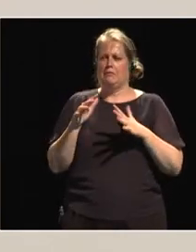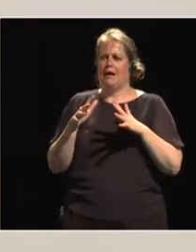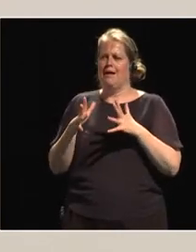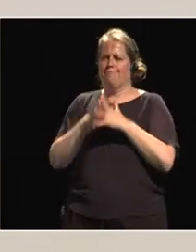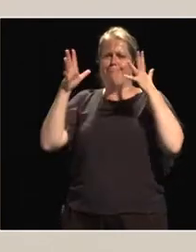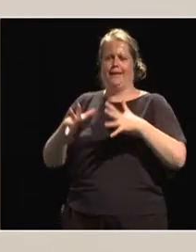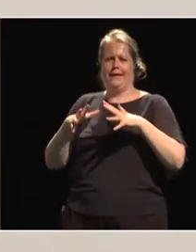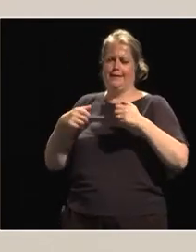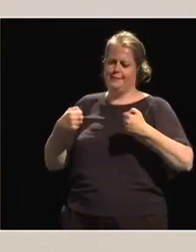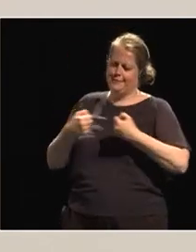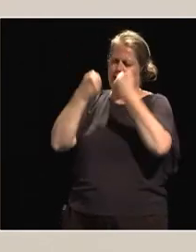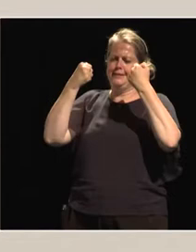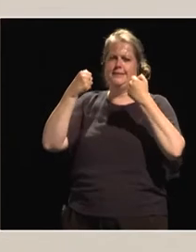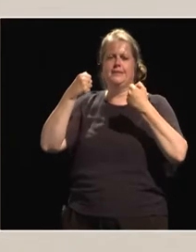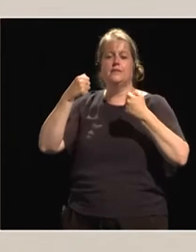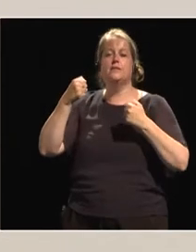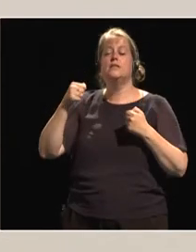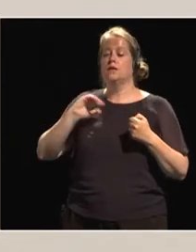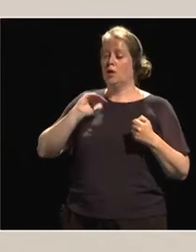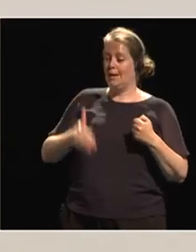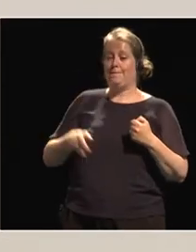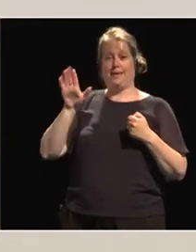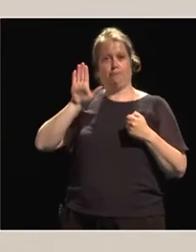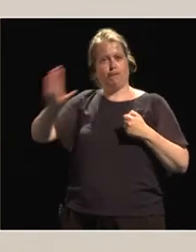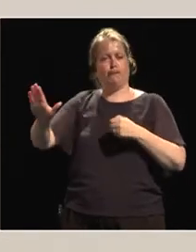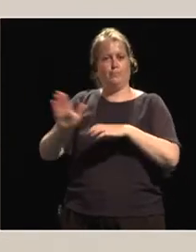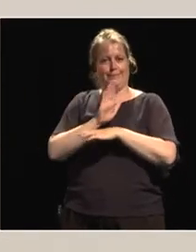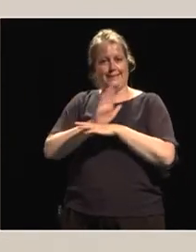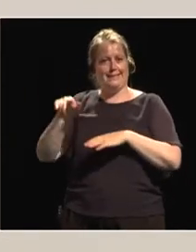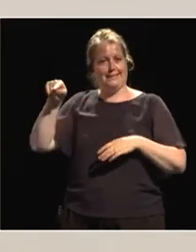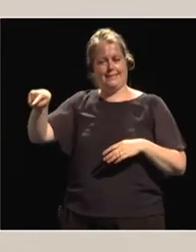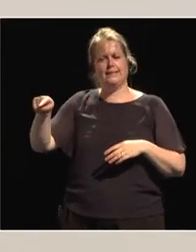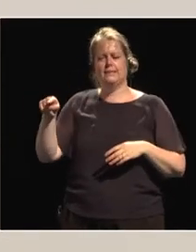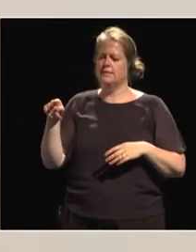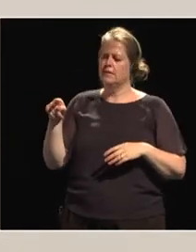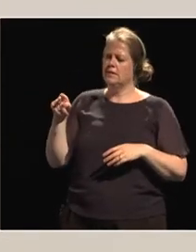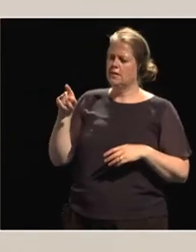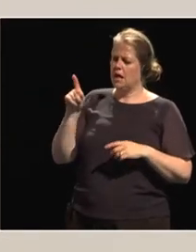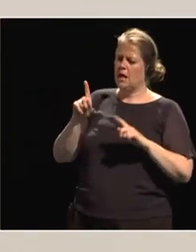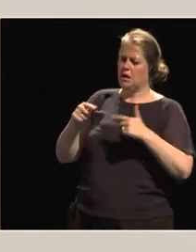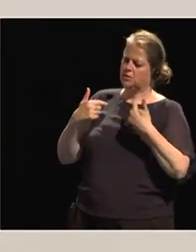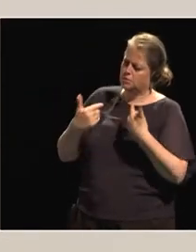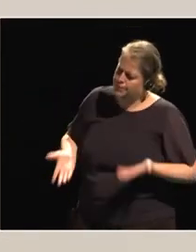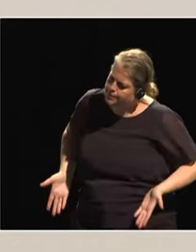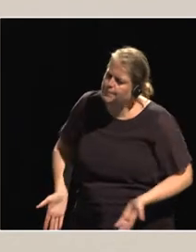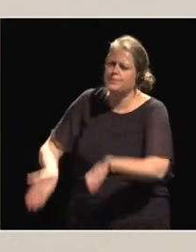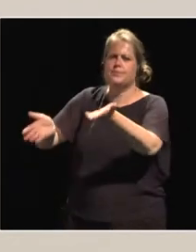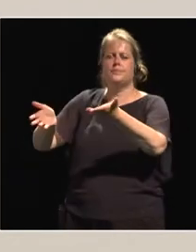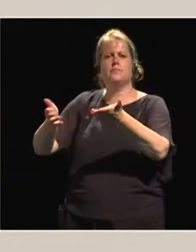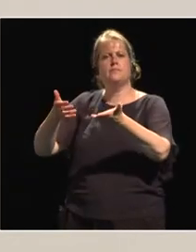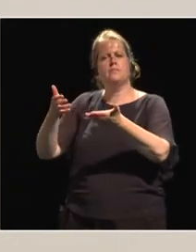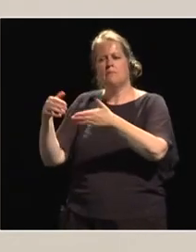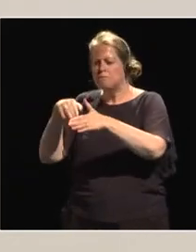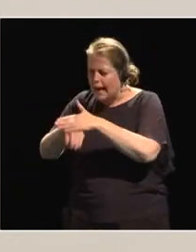women entrepreneurs are enabled and encouraged to start up small businesses. I think that's